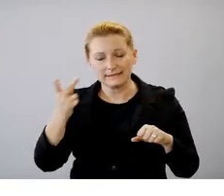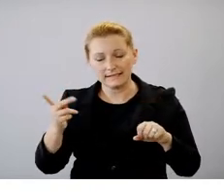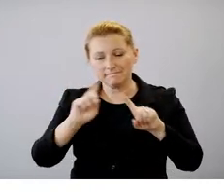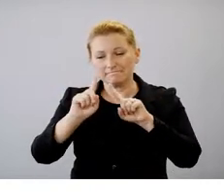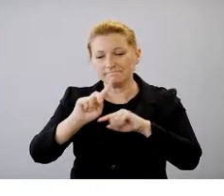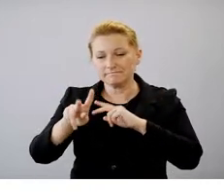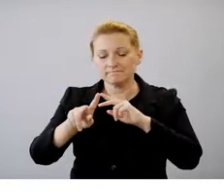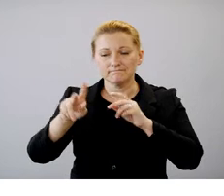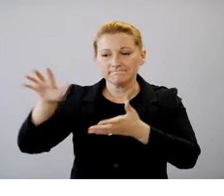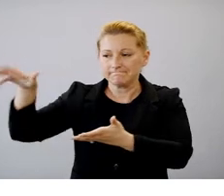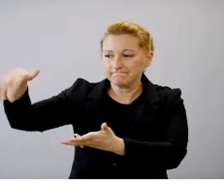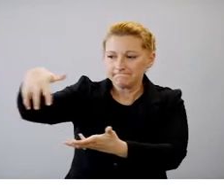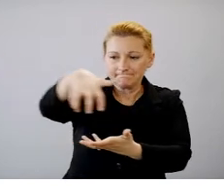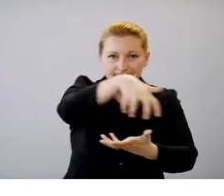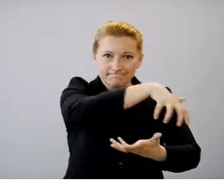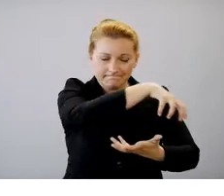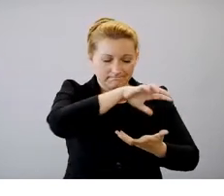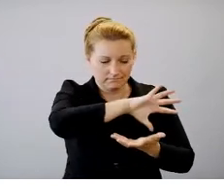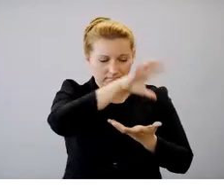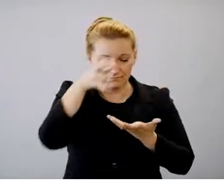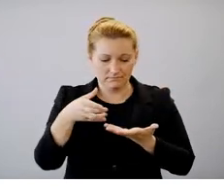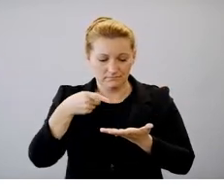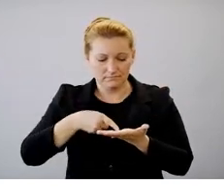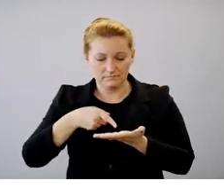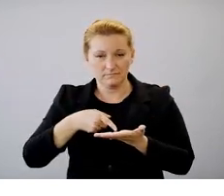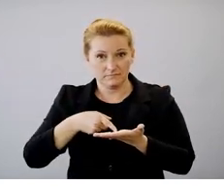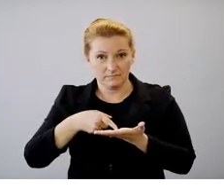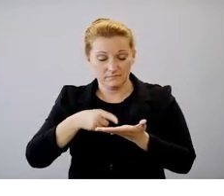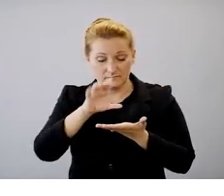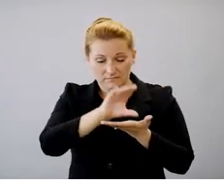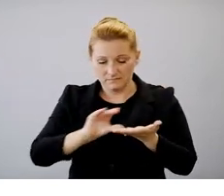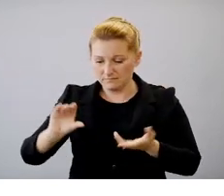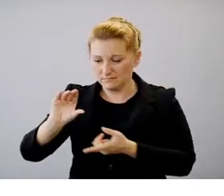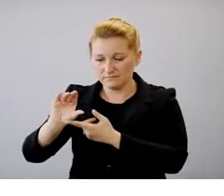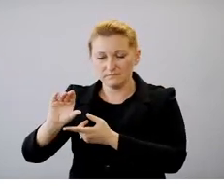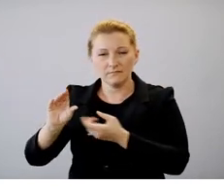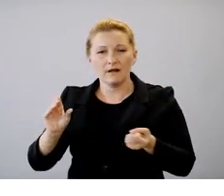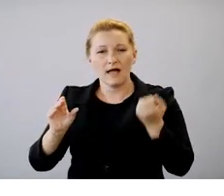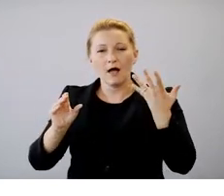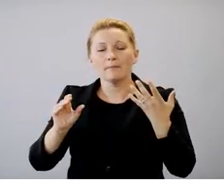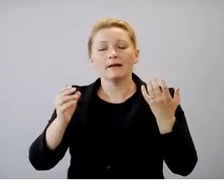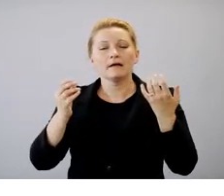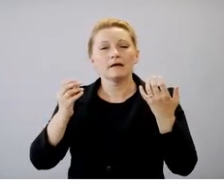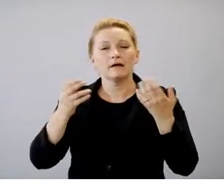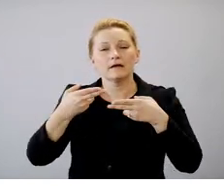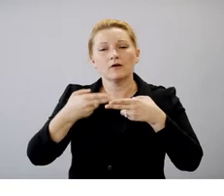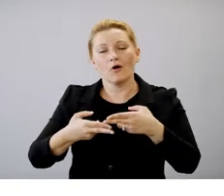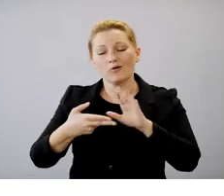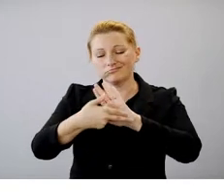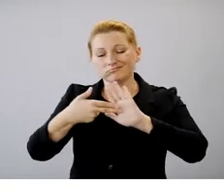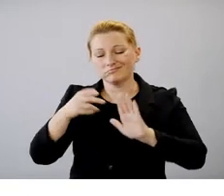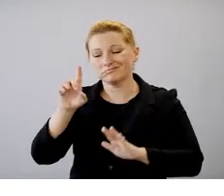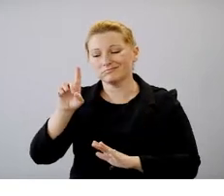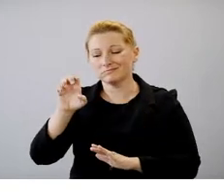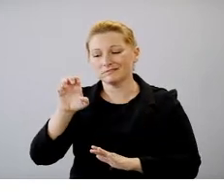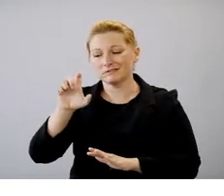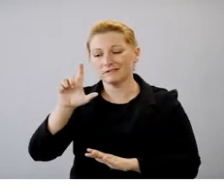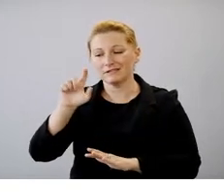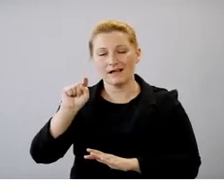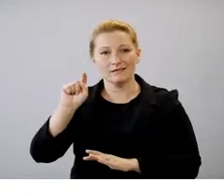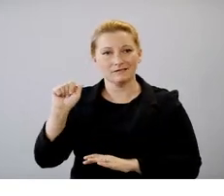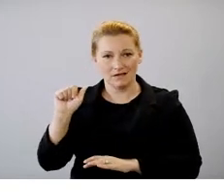that have been identified as the delta lineage over the past several months. can see that that is